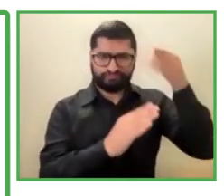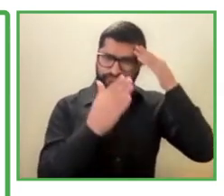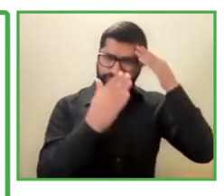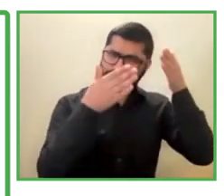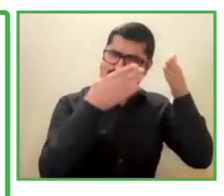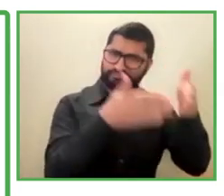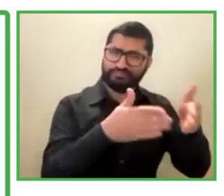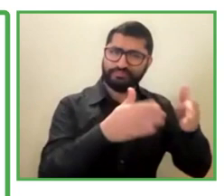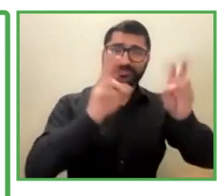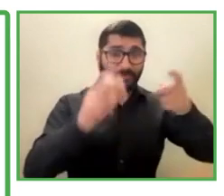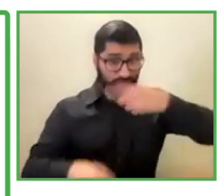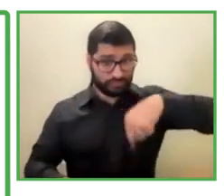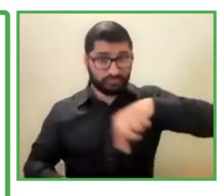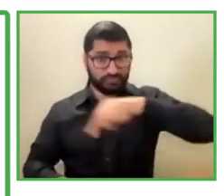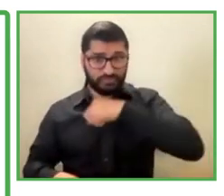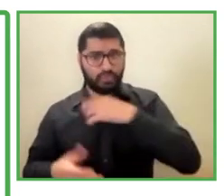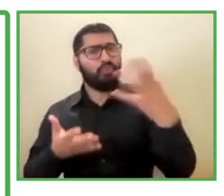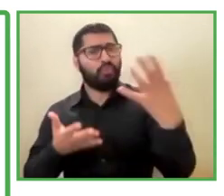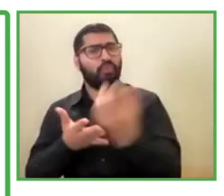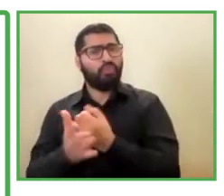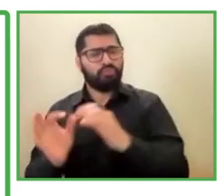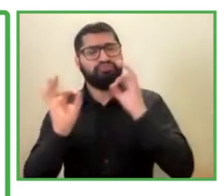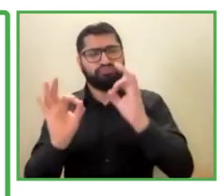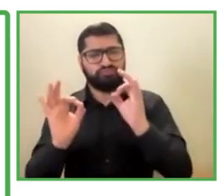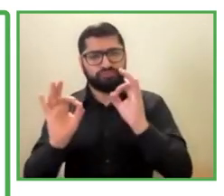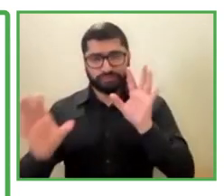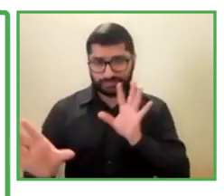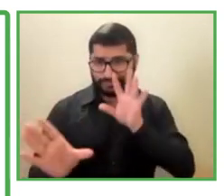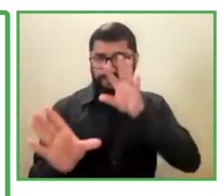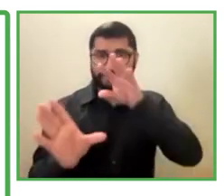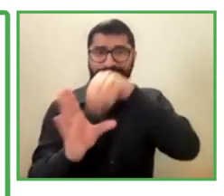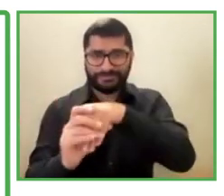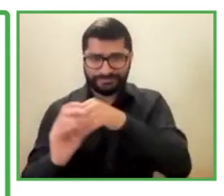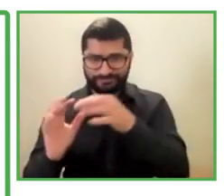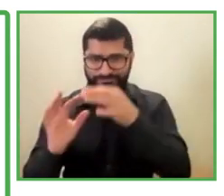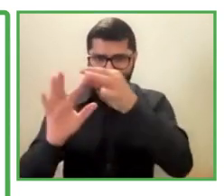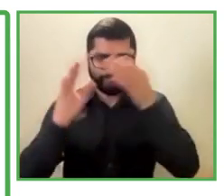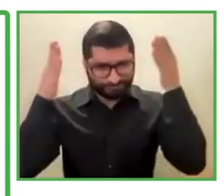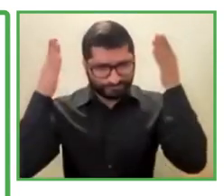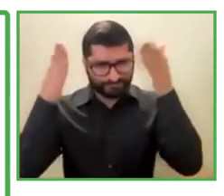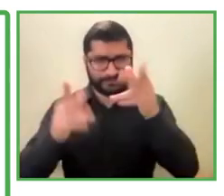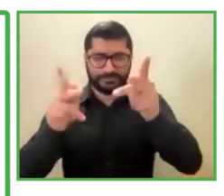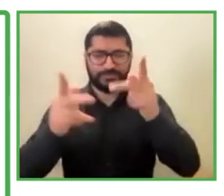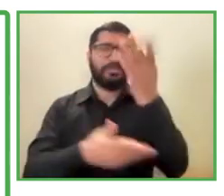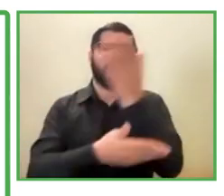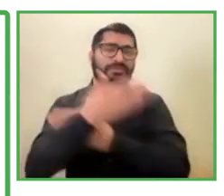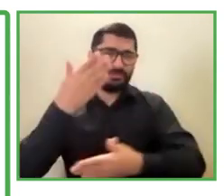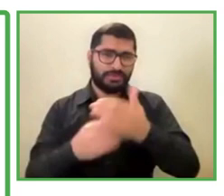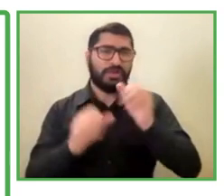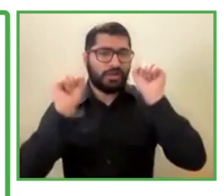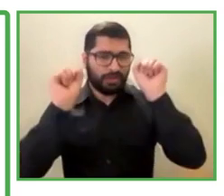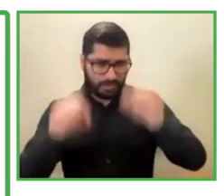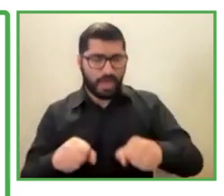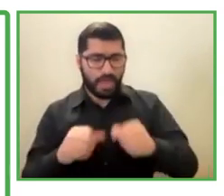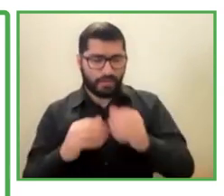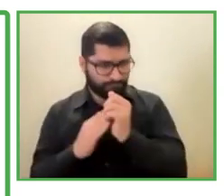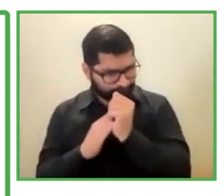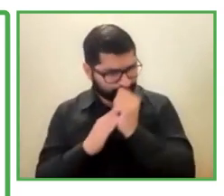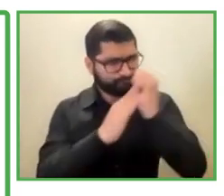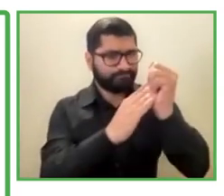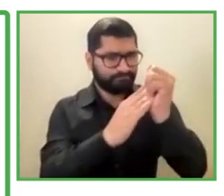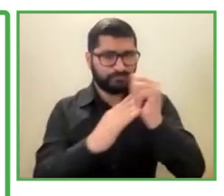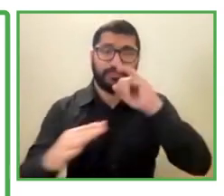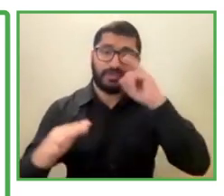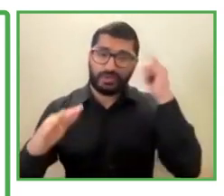disability inclusion, we believe it's not possible for us to make a progress. So that is how, you know, so that's our